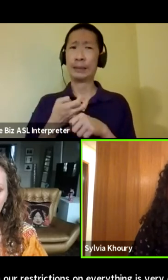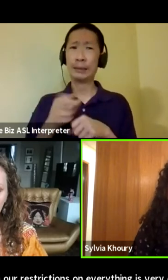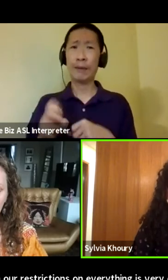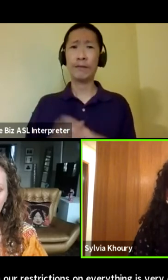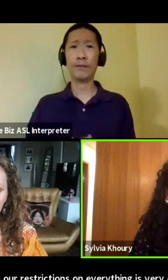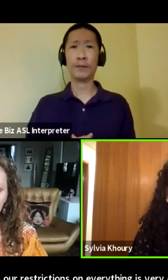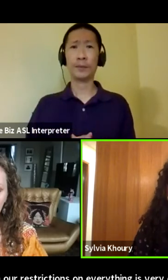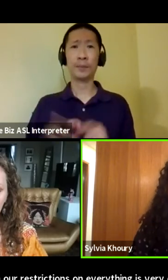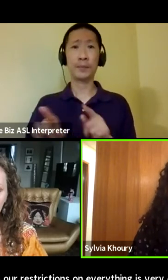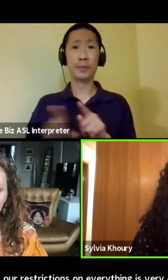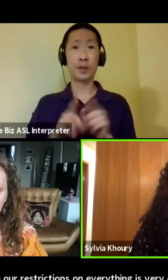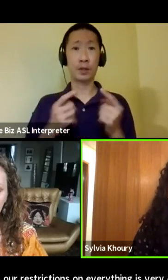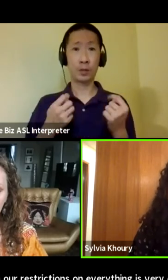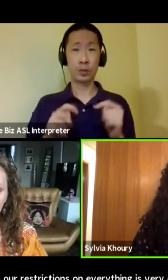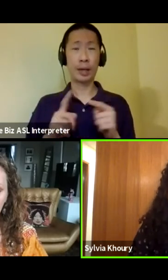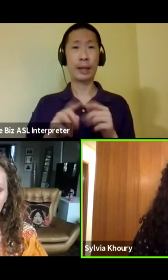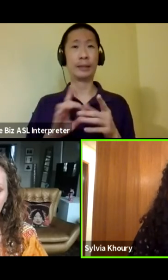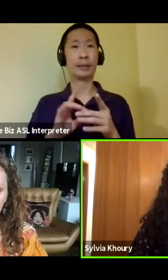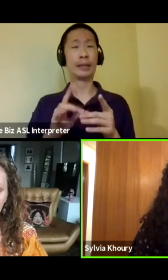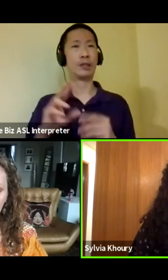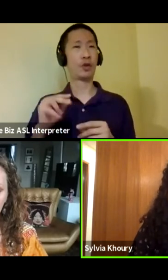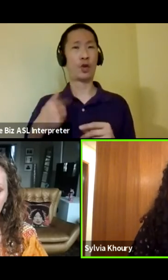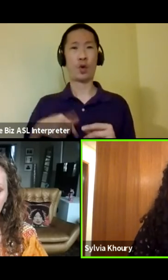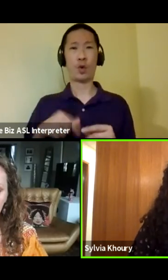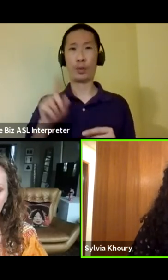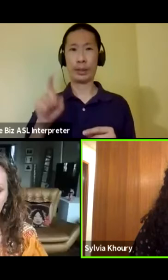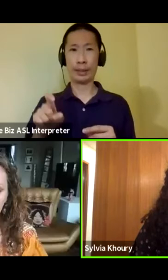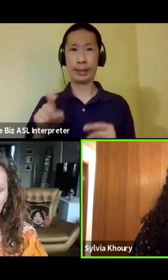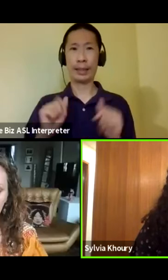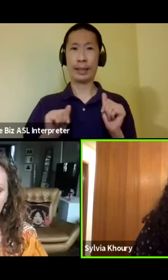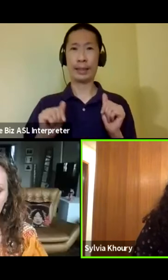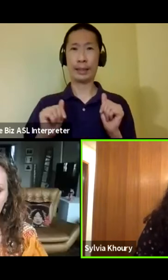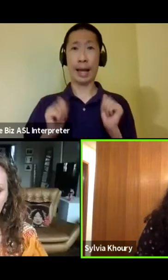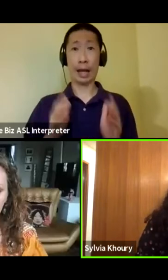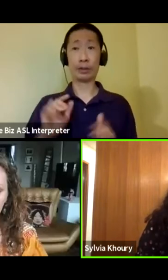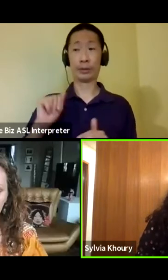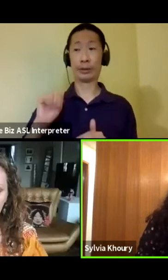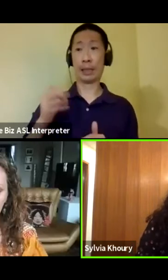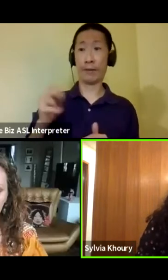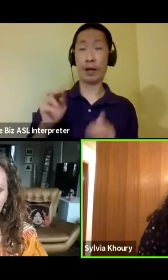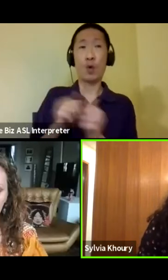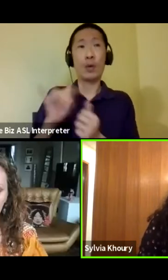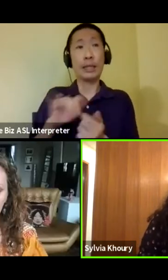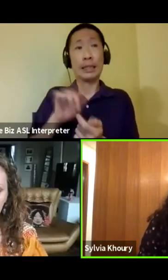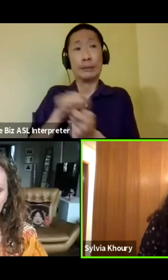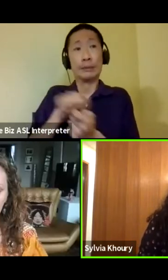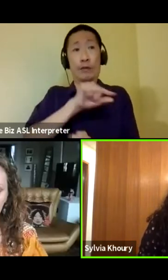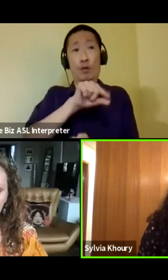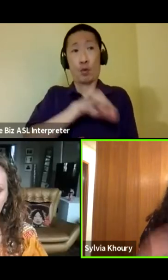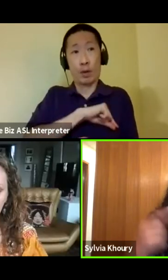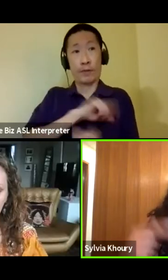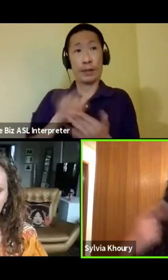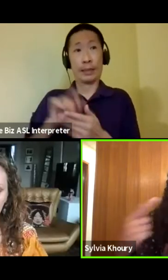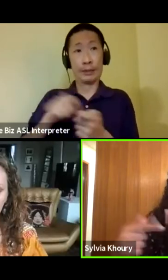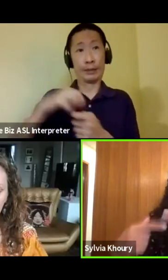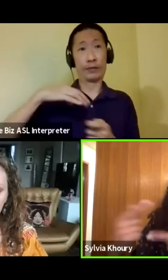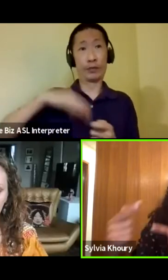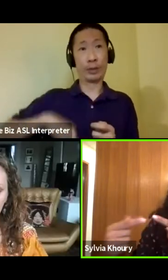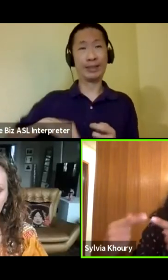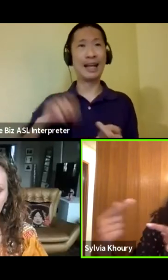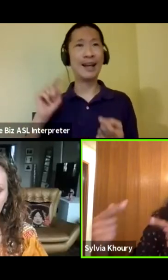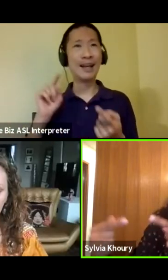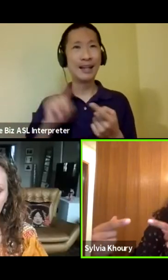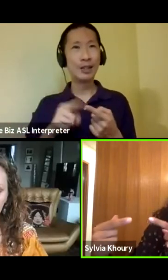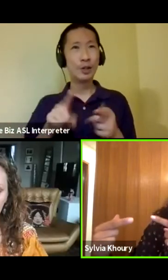also trying to say, no, we need Afghan actors that have these specific qualifications and these specific credits until you